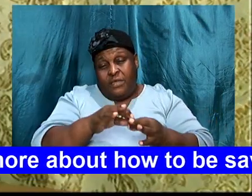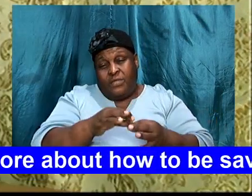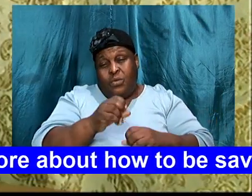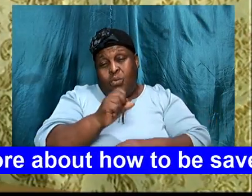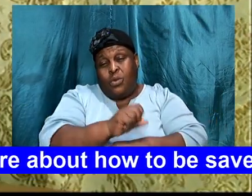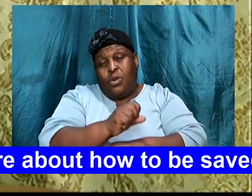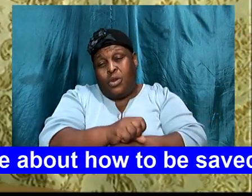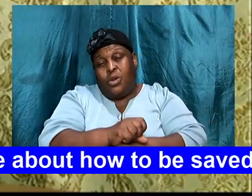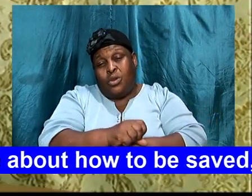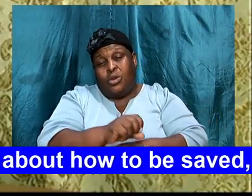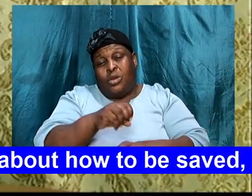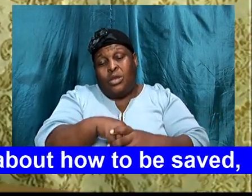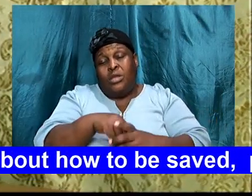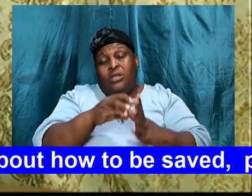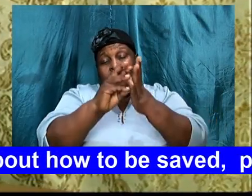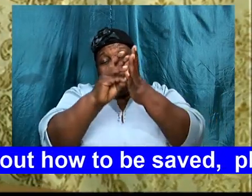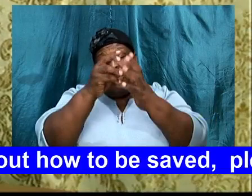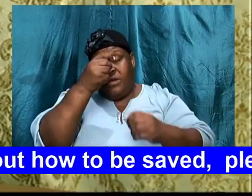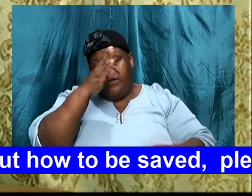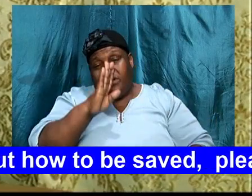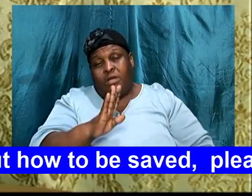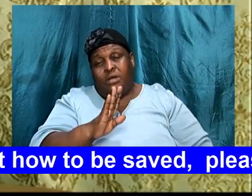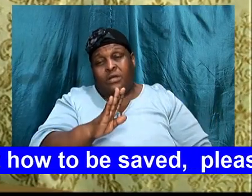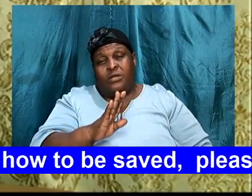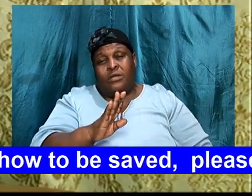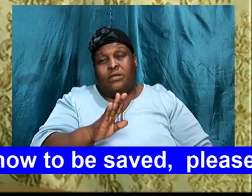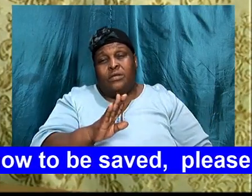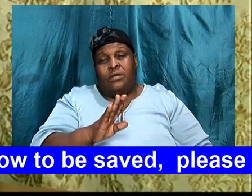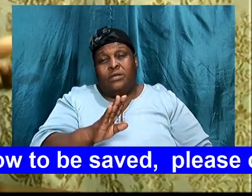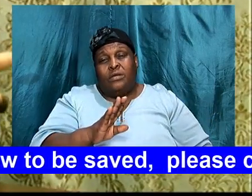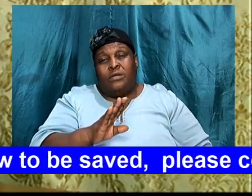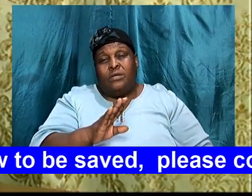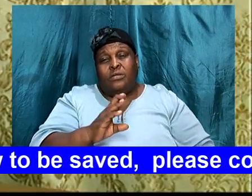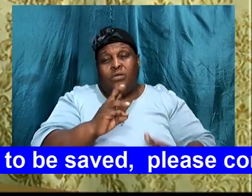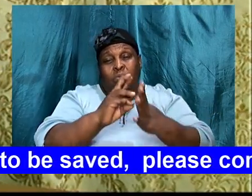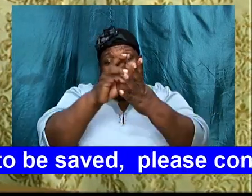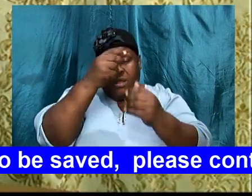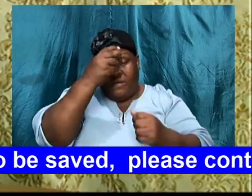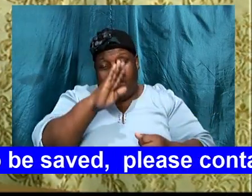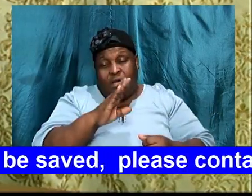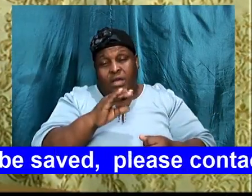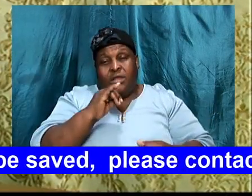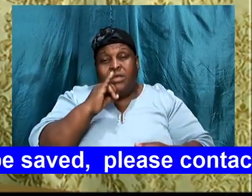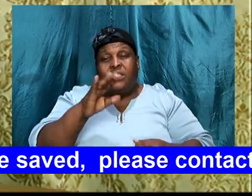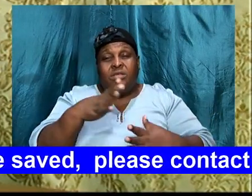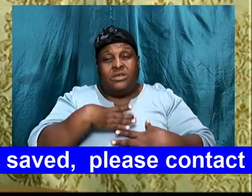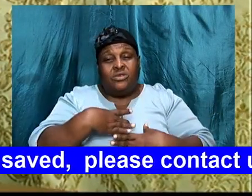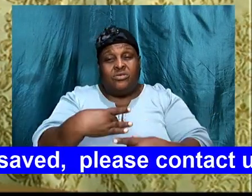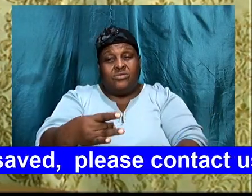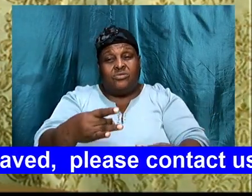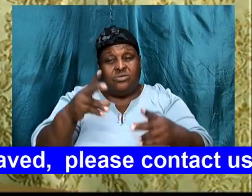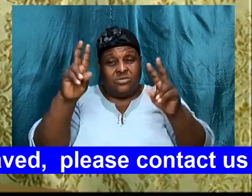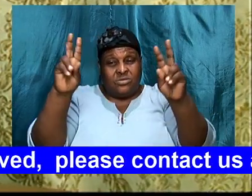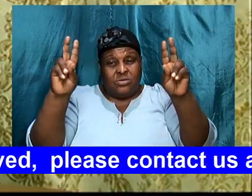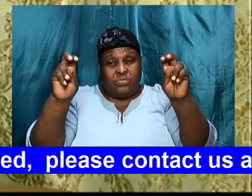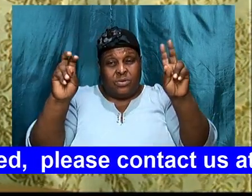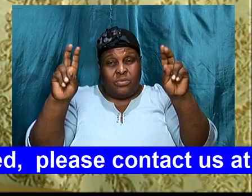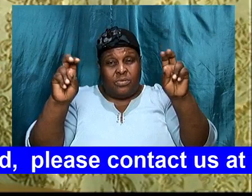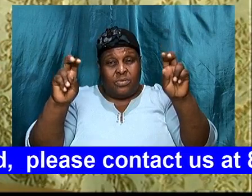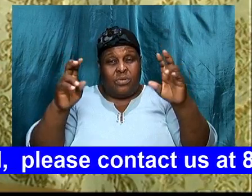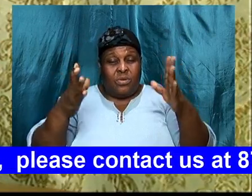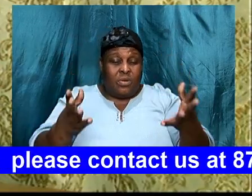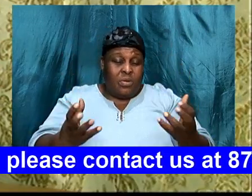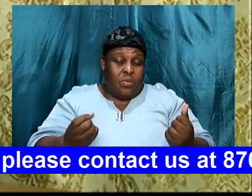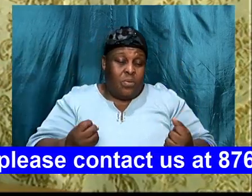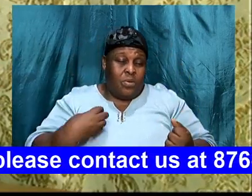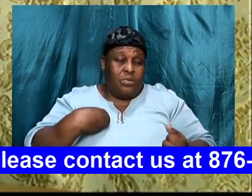the will of God, the, the, the, the, the, the will of God, is, is an interesting topic, and, and, I want